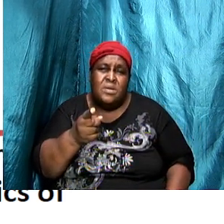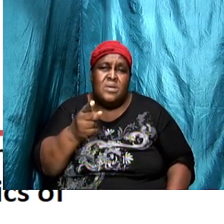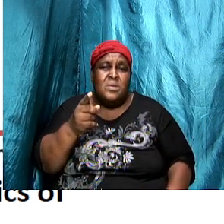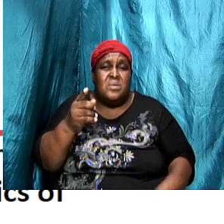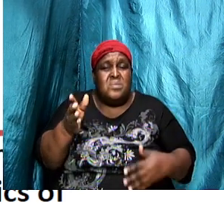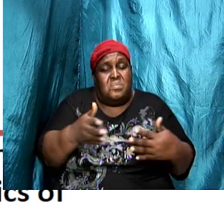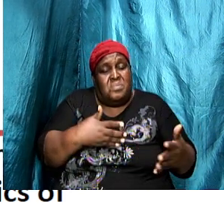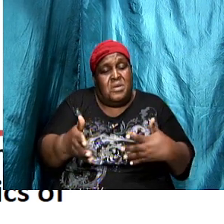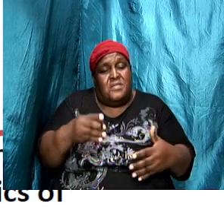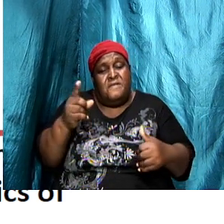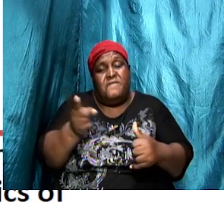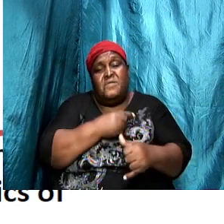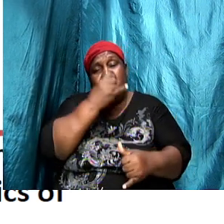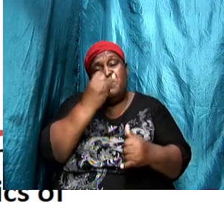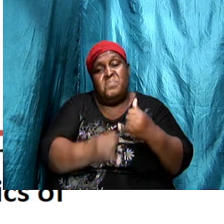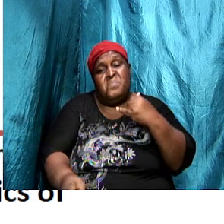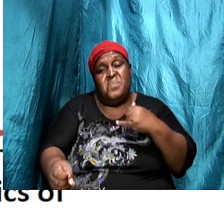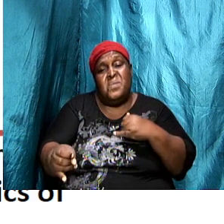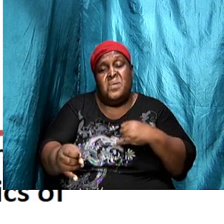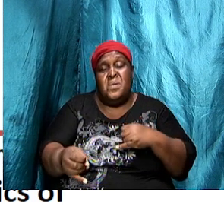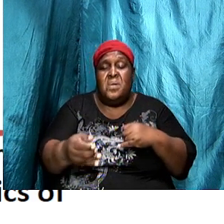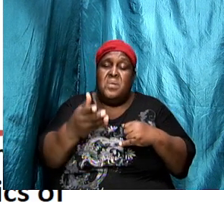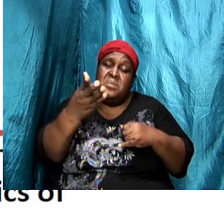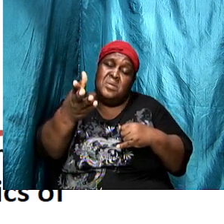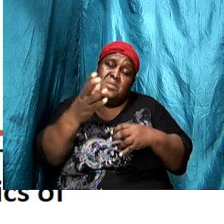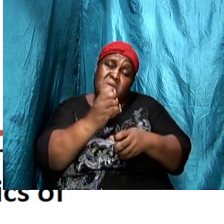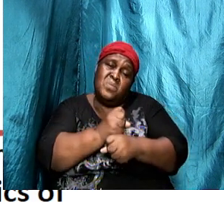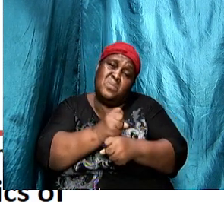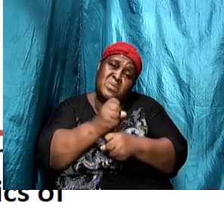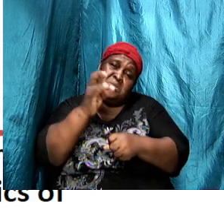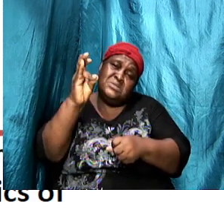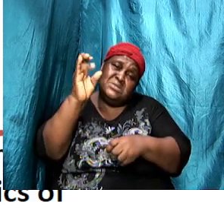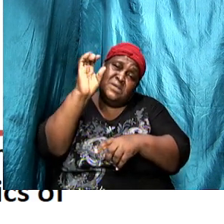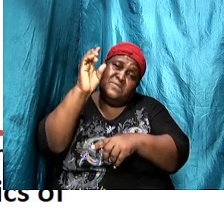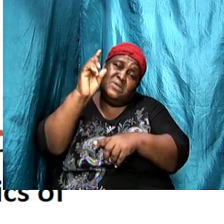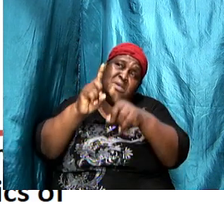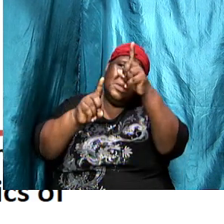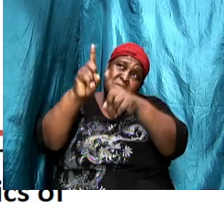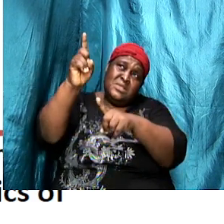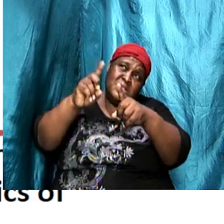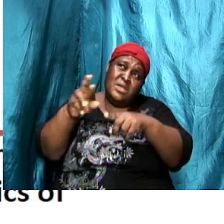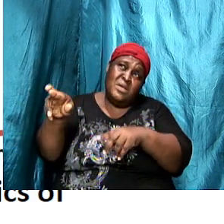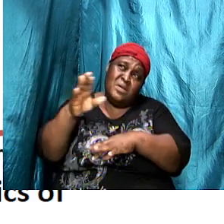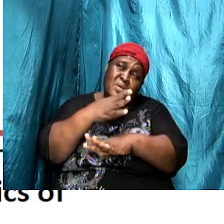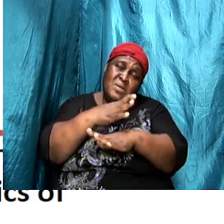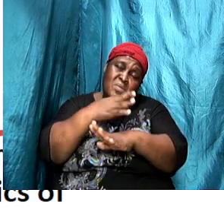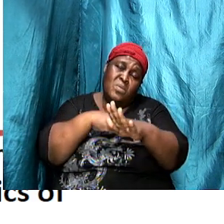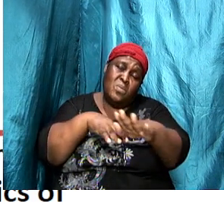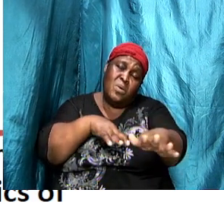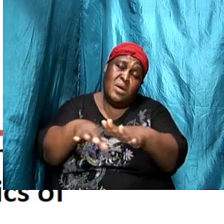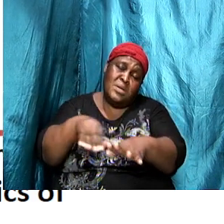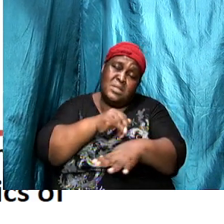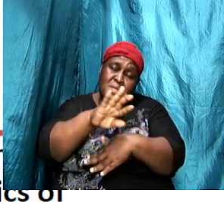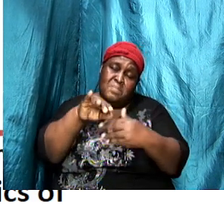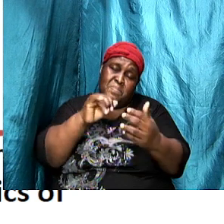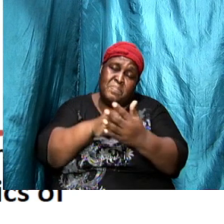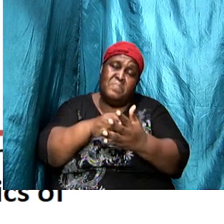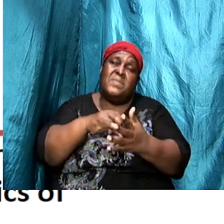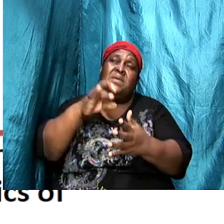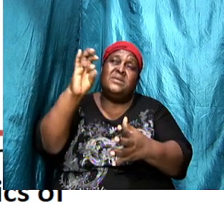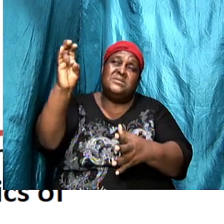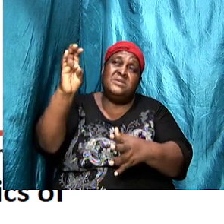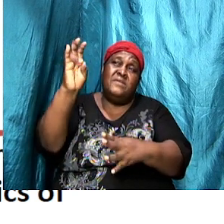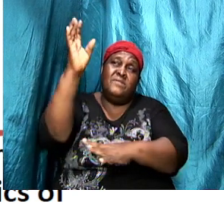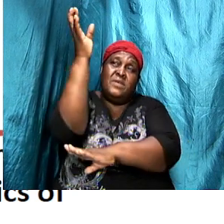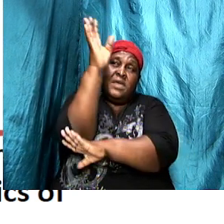last or he that holdeth the seven stars in his right hand who walks in the midst of the seven golden candlesticks, there